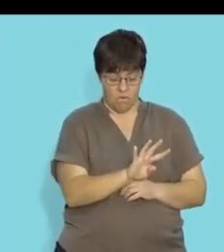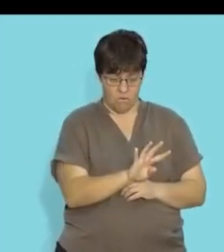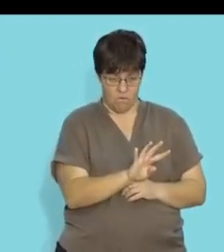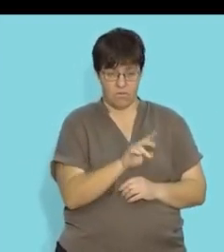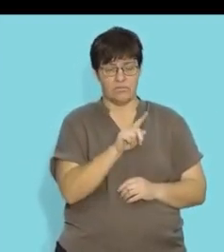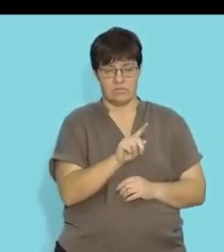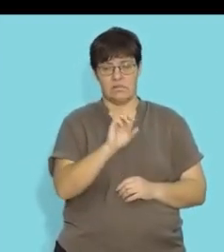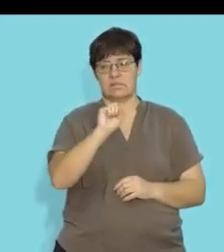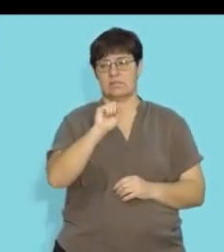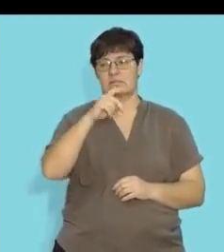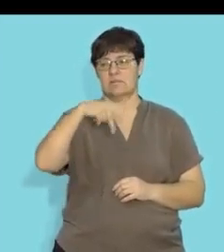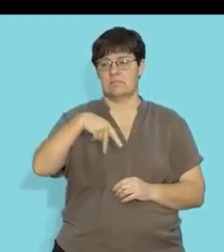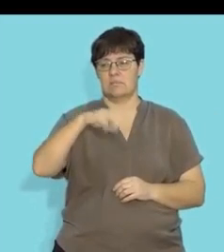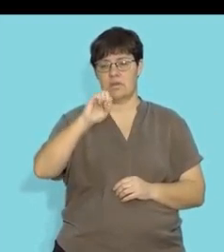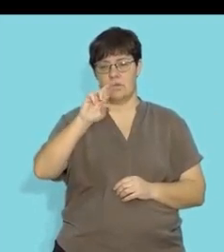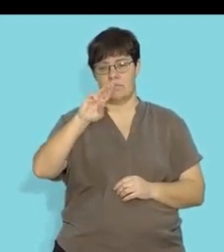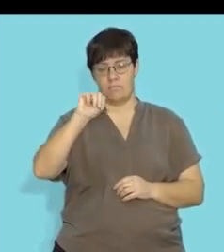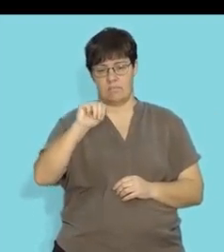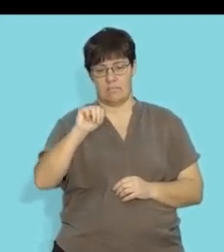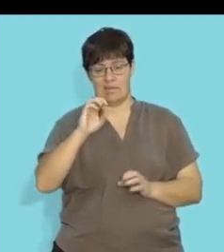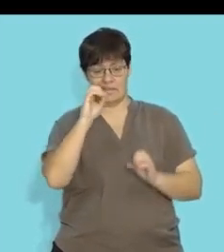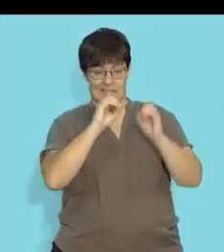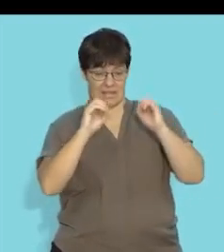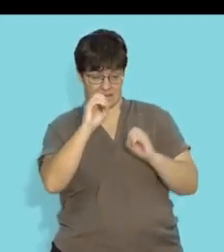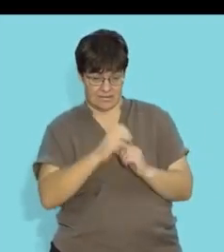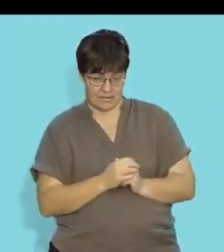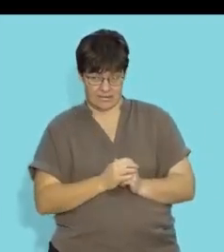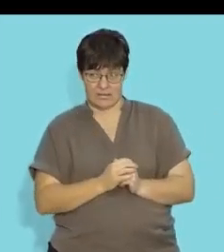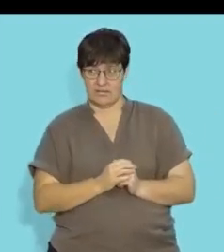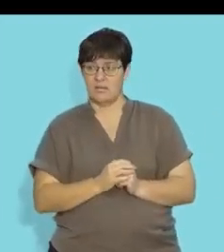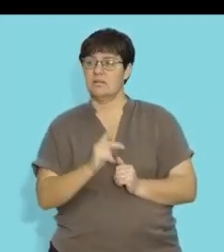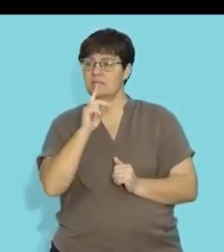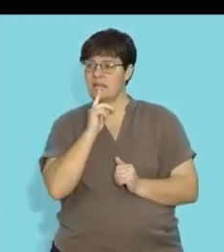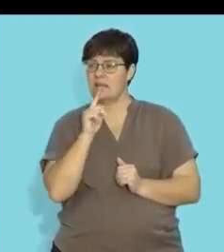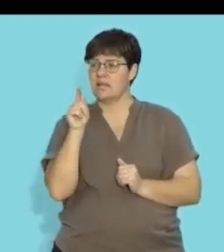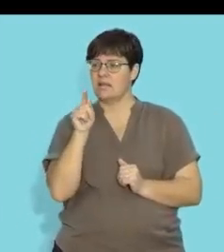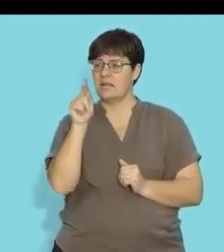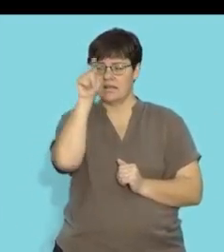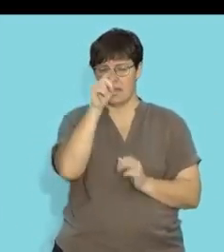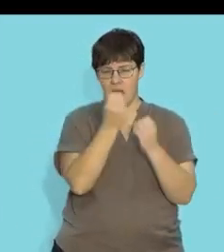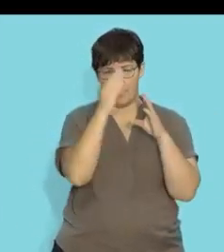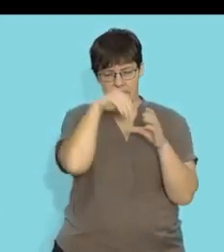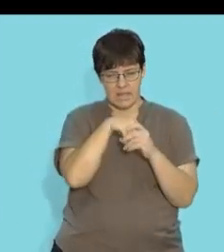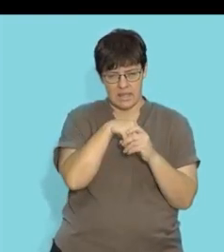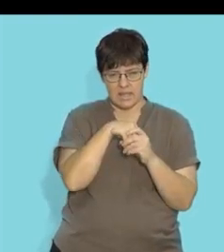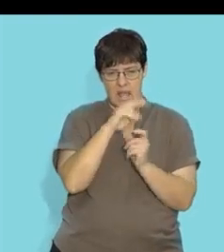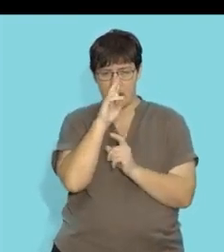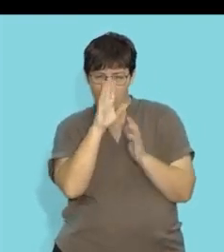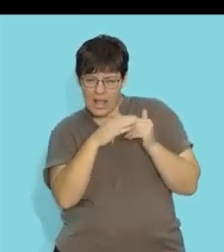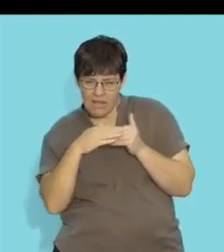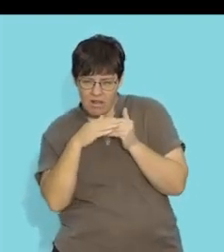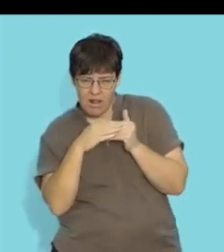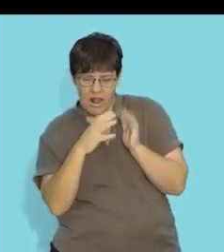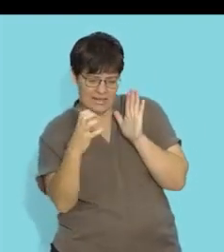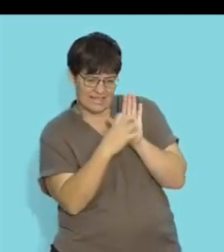spermatids or your sperm cells so if we were to look at the number of chromosomes in these cells and if you look quite carefully into these